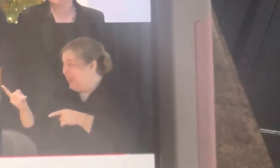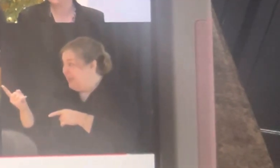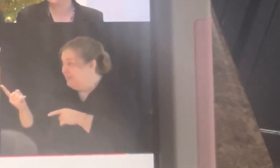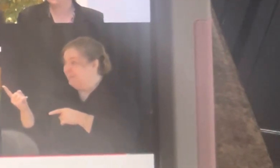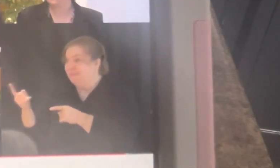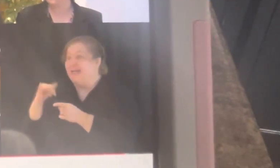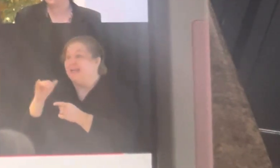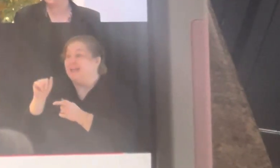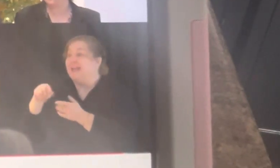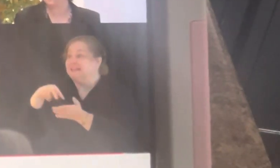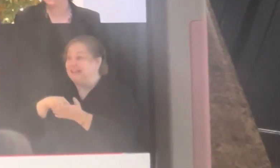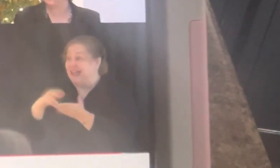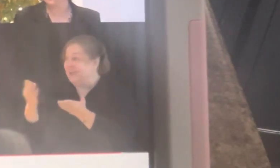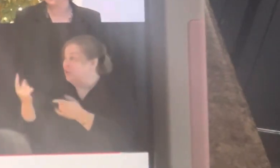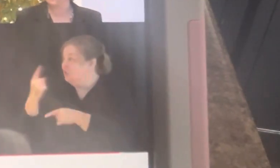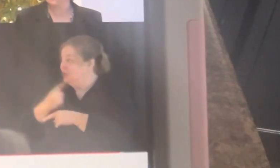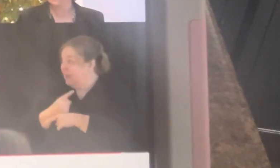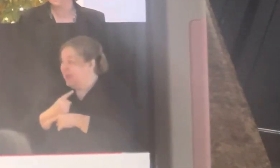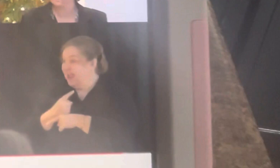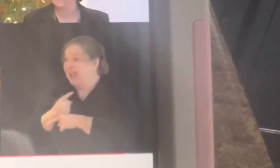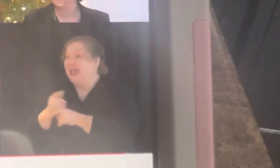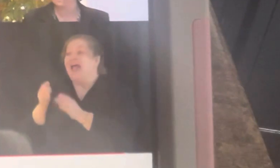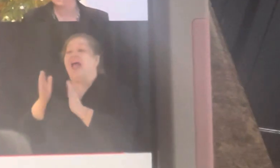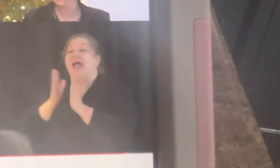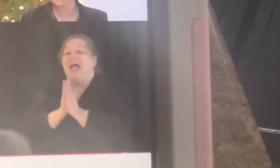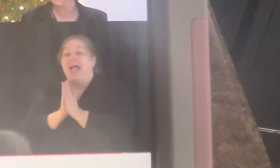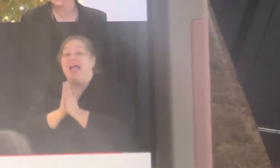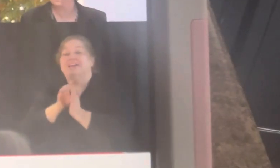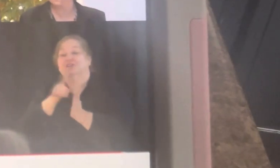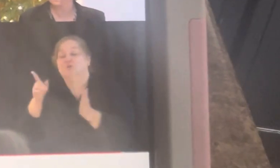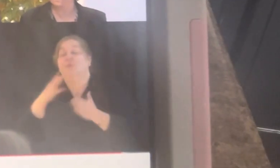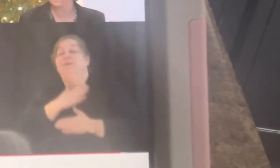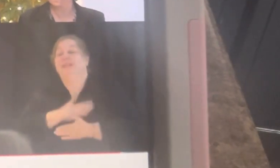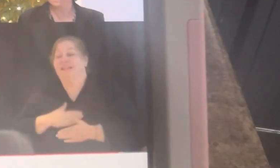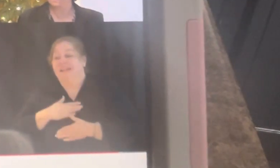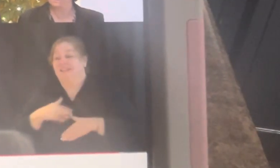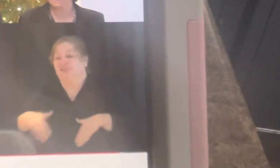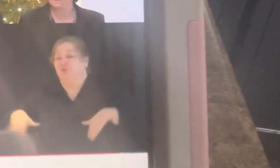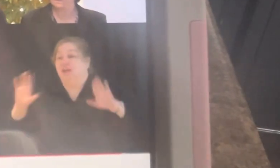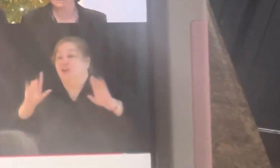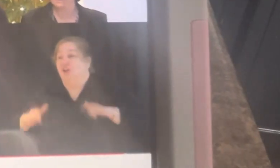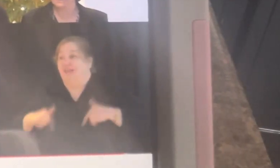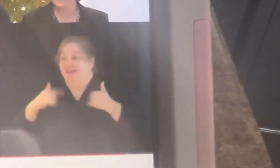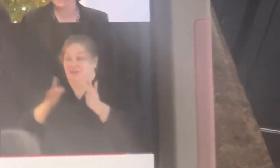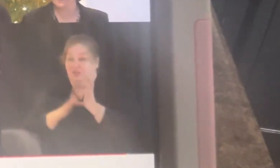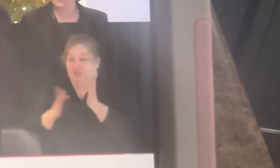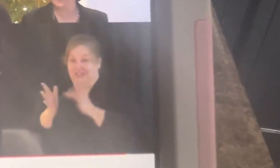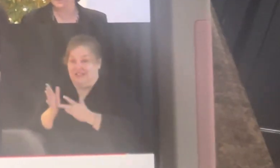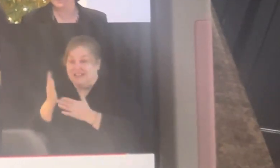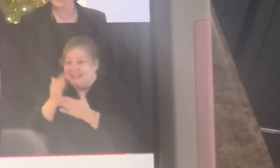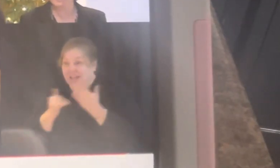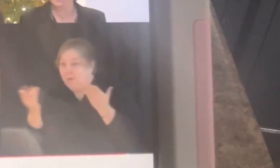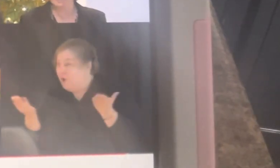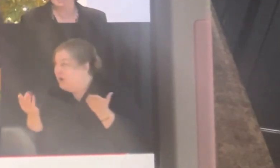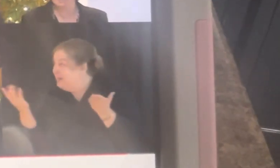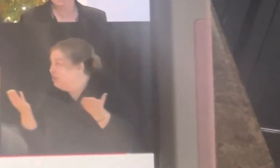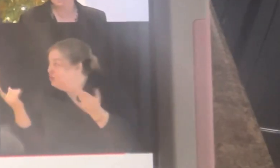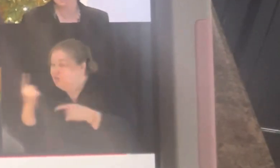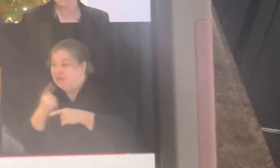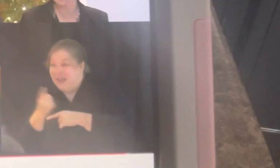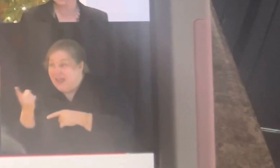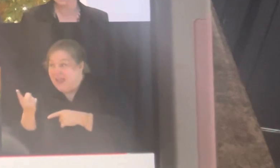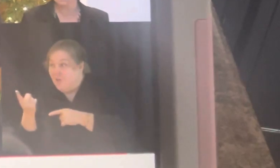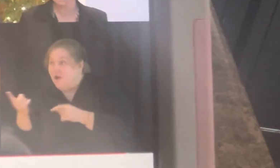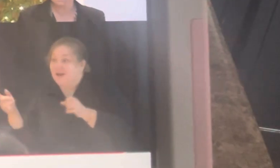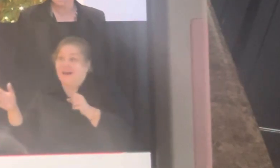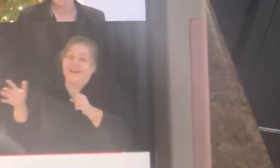stand here today and ask you to please surrender your lives to Jesus. If there is someone here today that wants to make a fuller